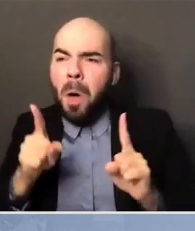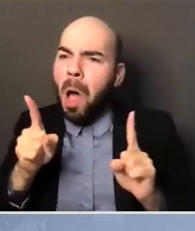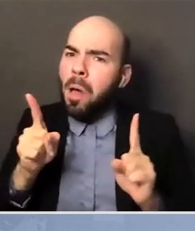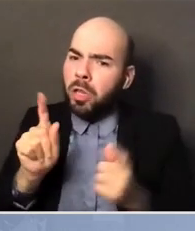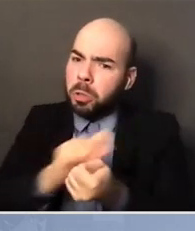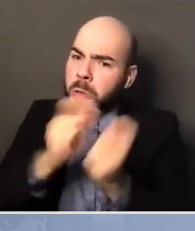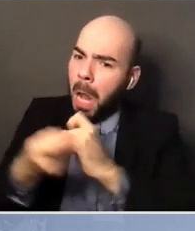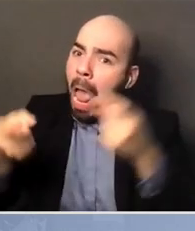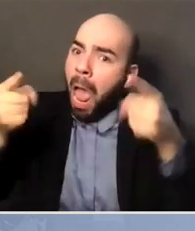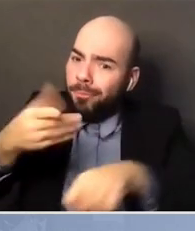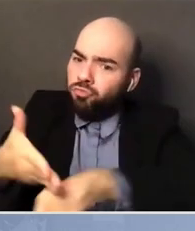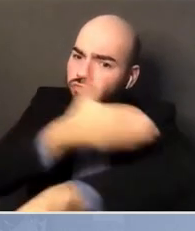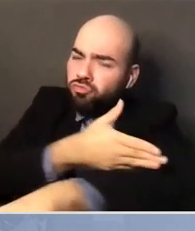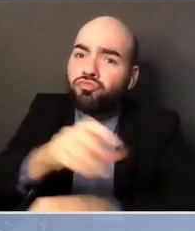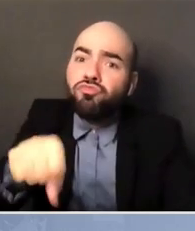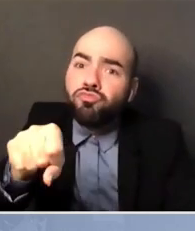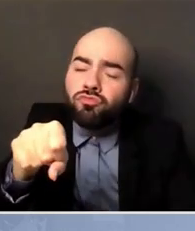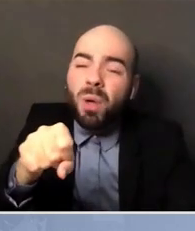And that was real, too.